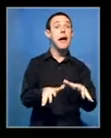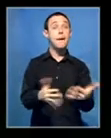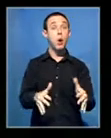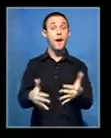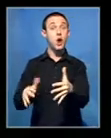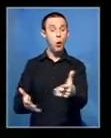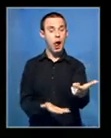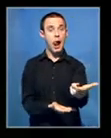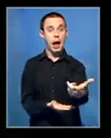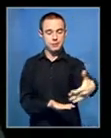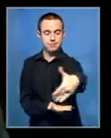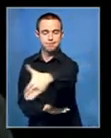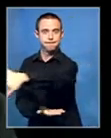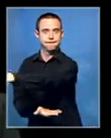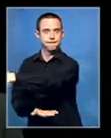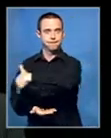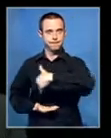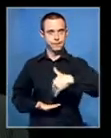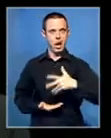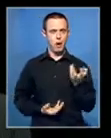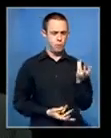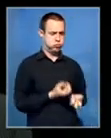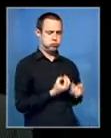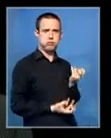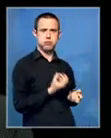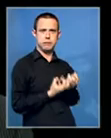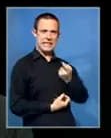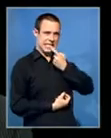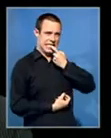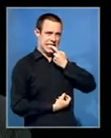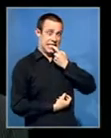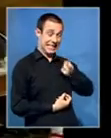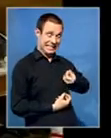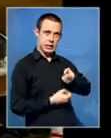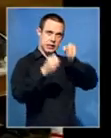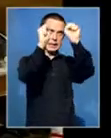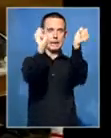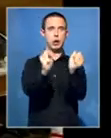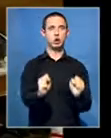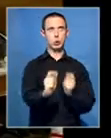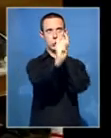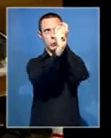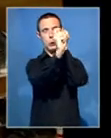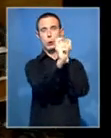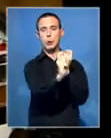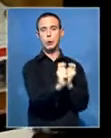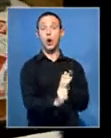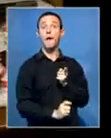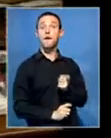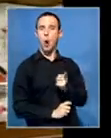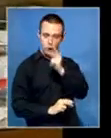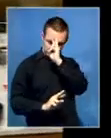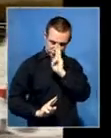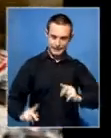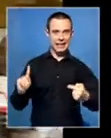those guns to the furnace and build a statue for Senzo Mohiwe. But gun owners say the act is already